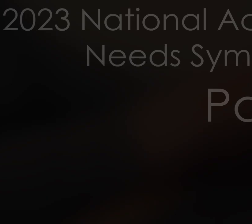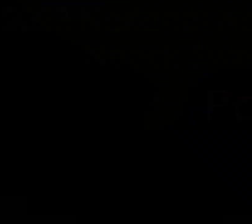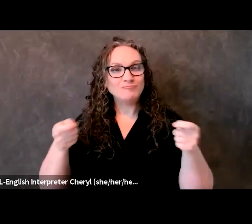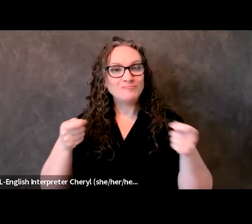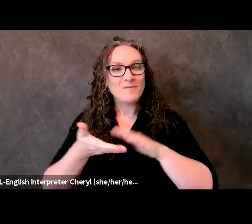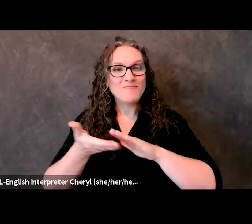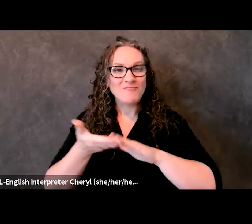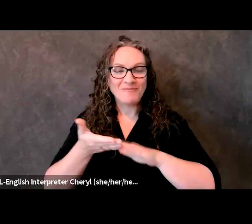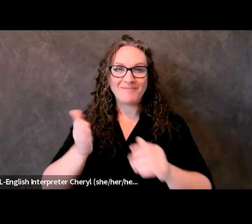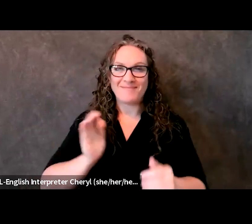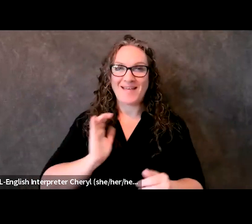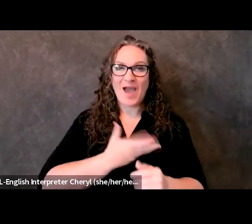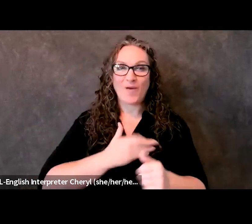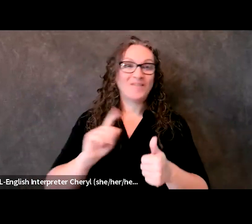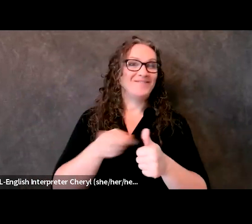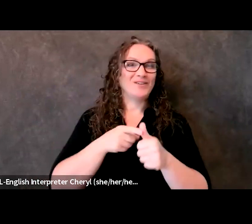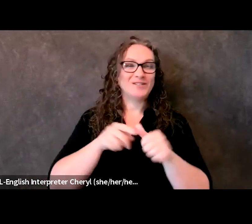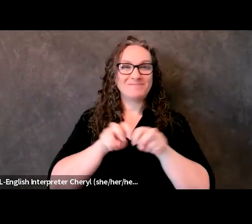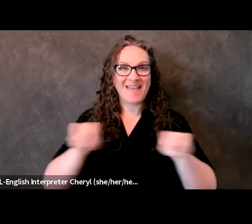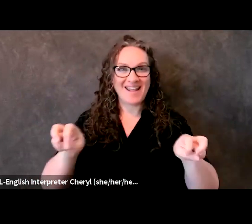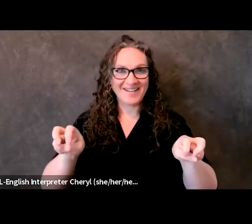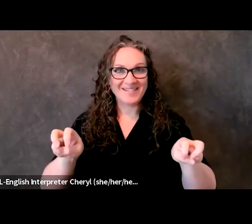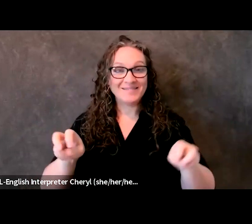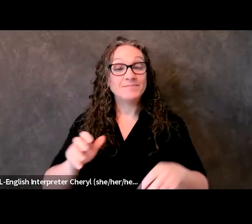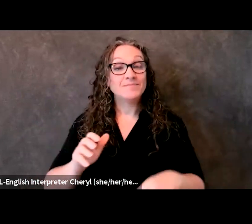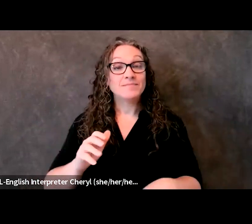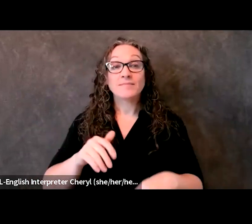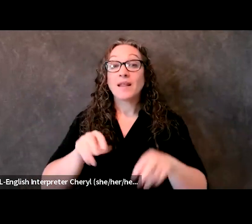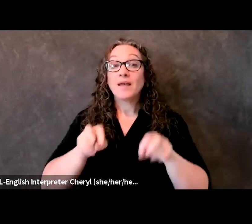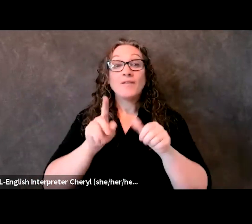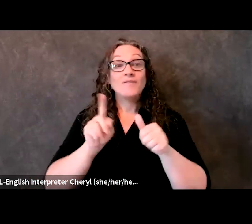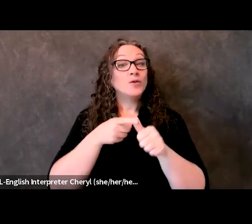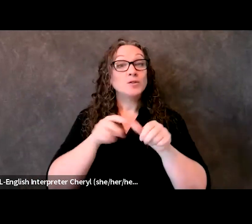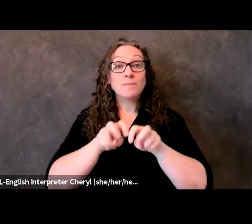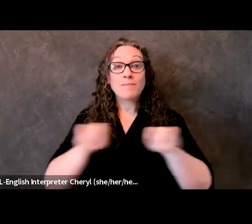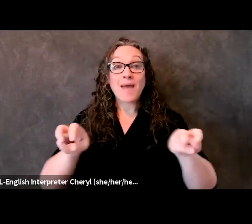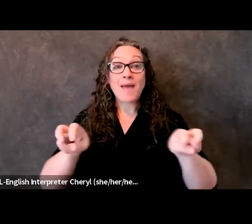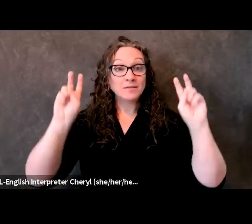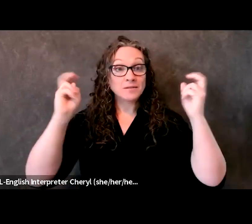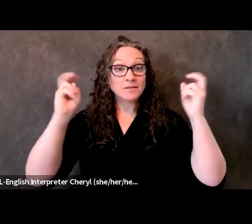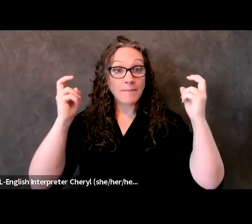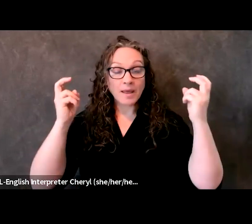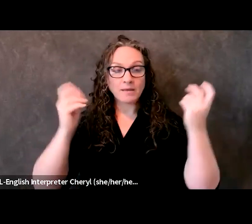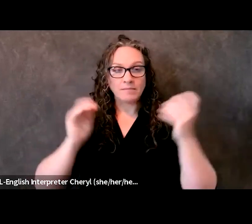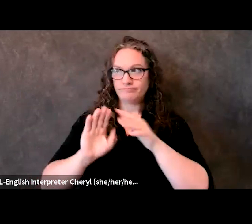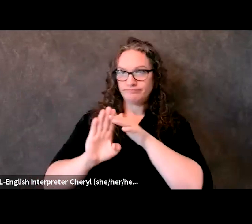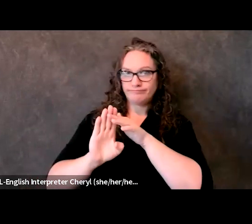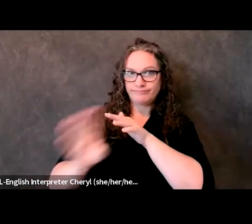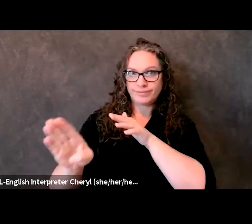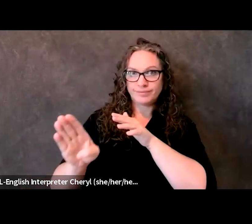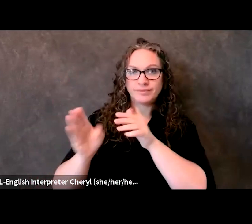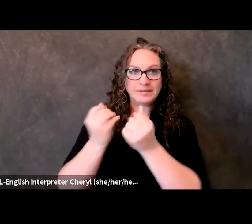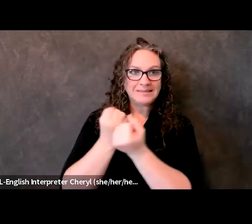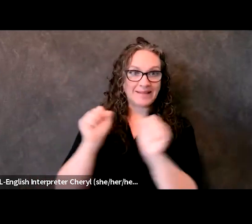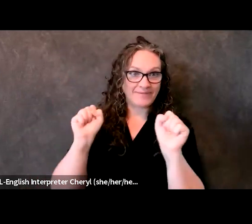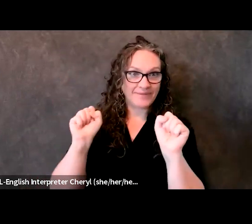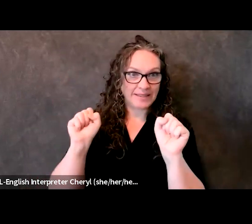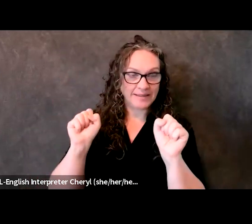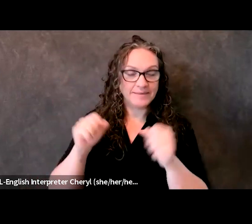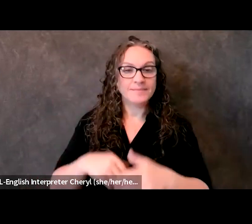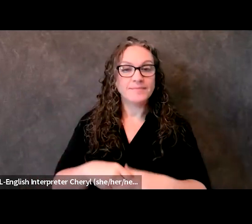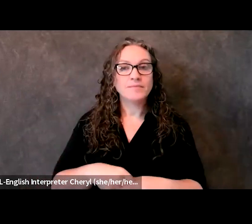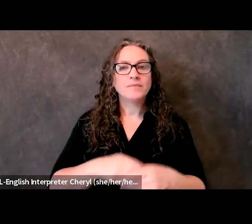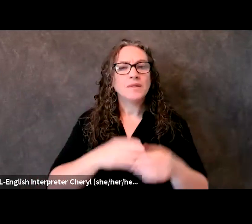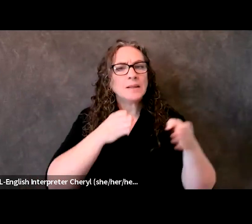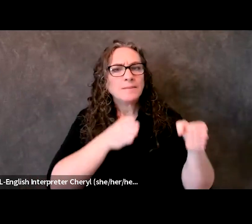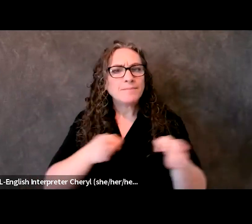The topic for our first panel is Getting Out Safely, Planning for Successful